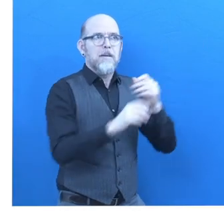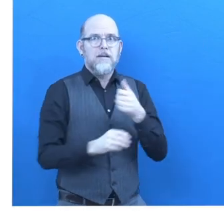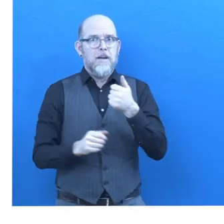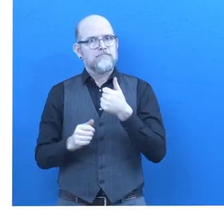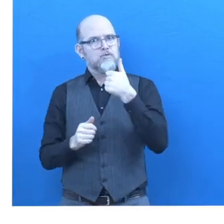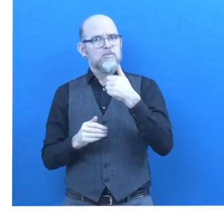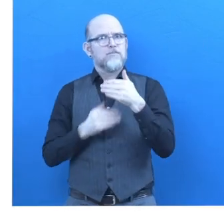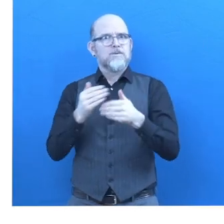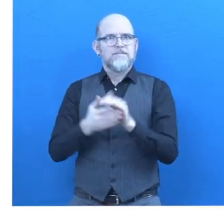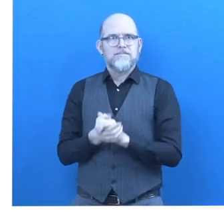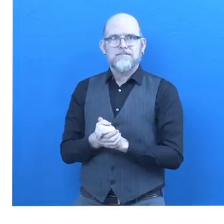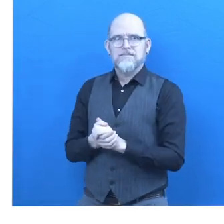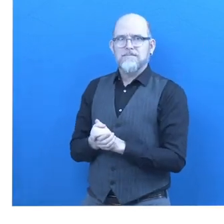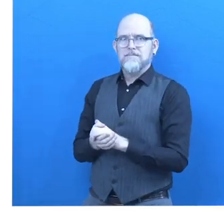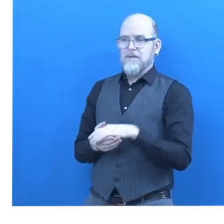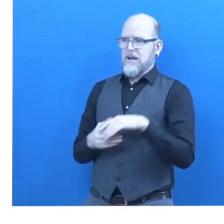How does Helm work?